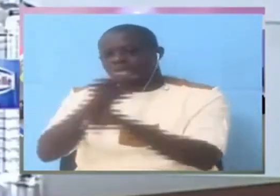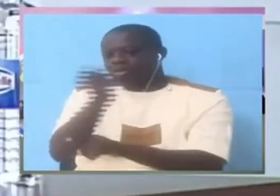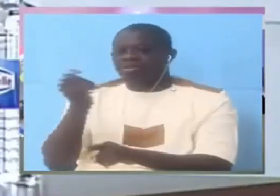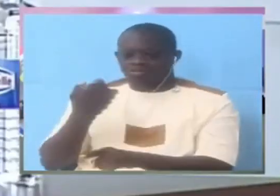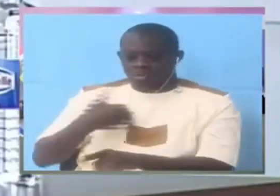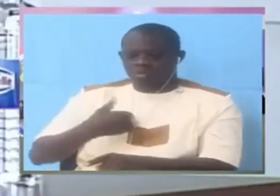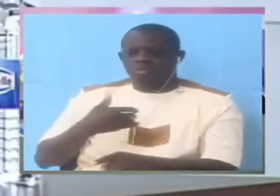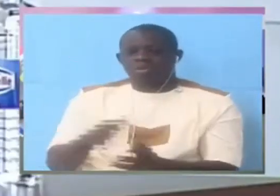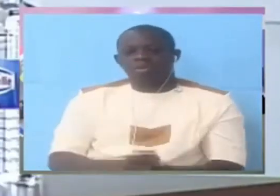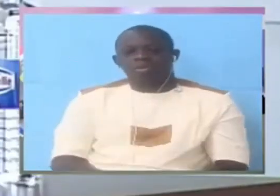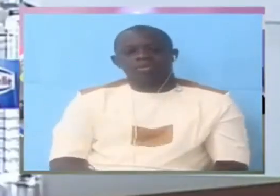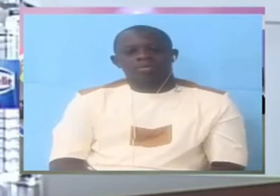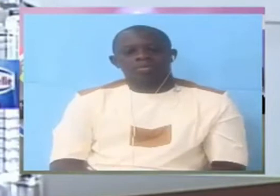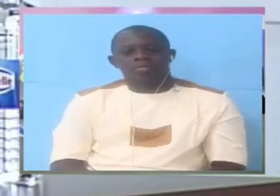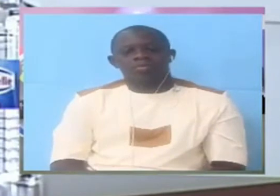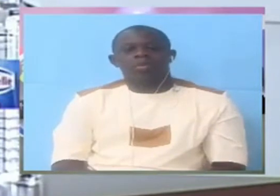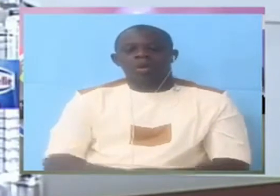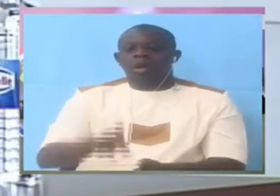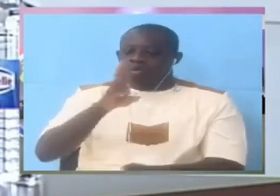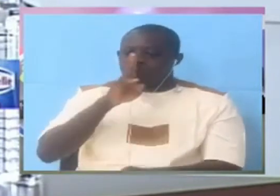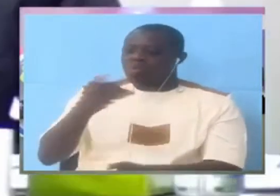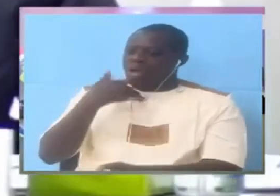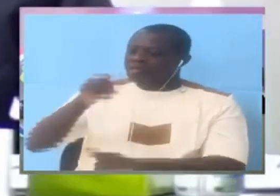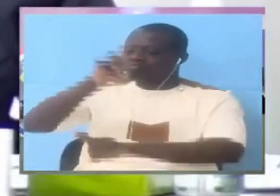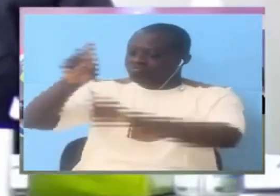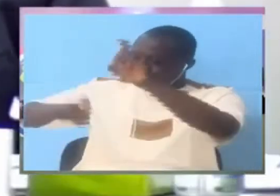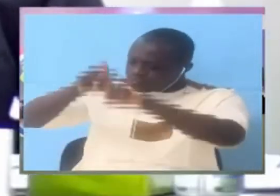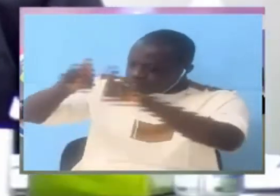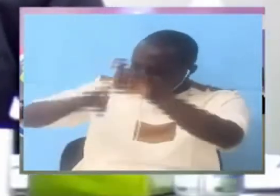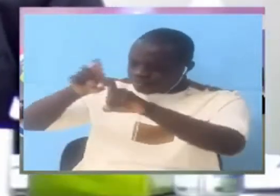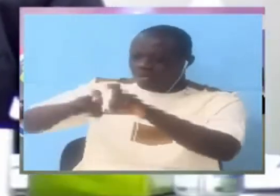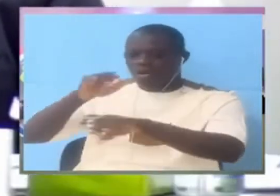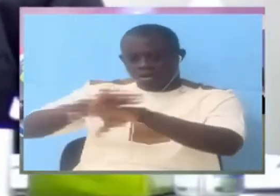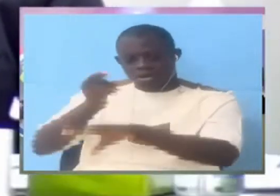says them like who would interview them who would interrogate them